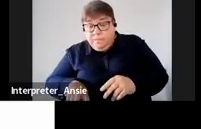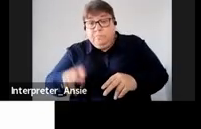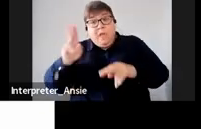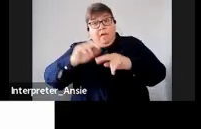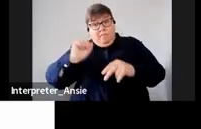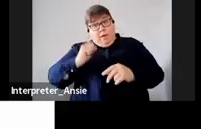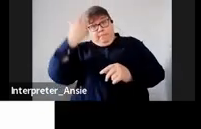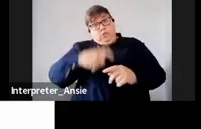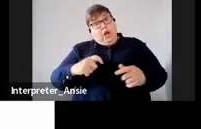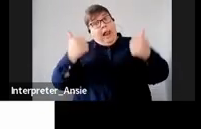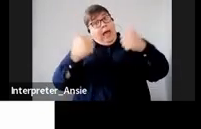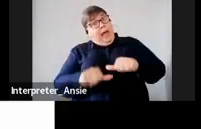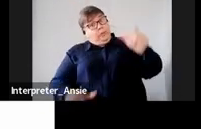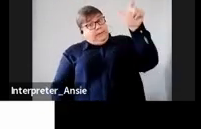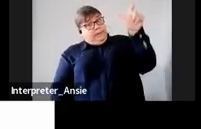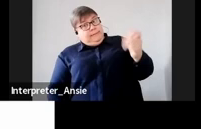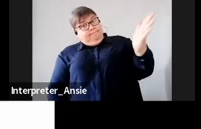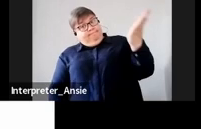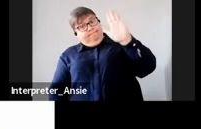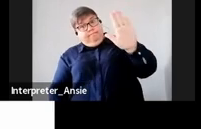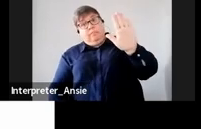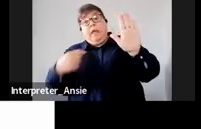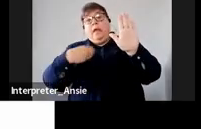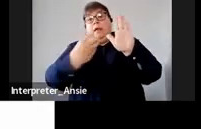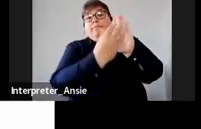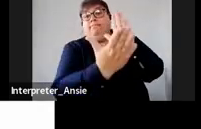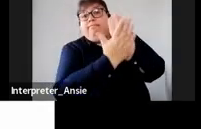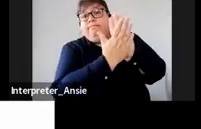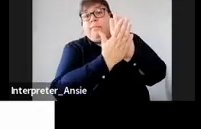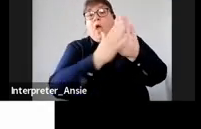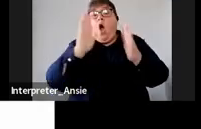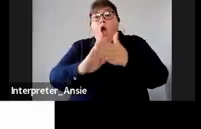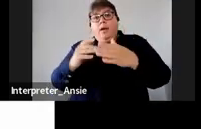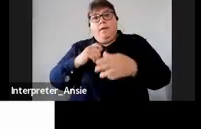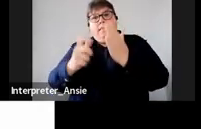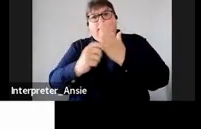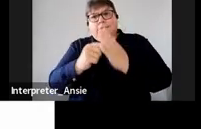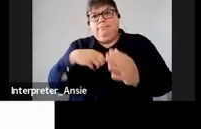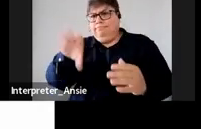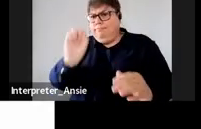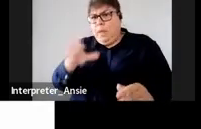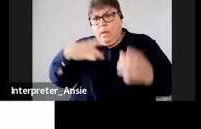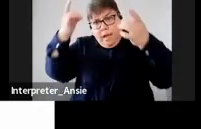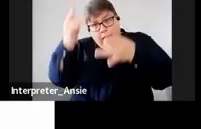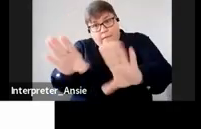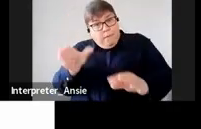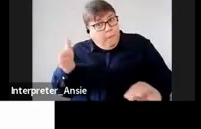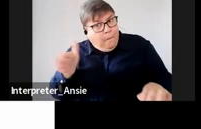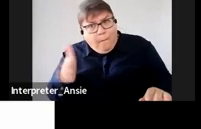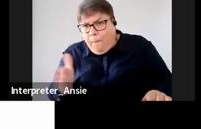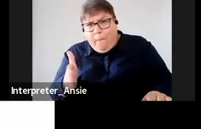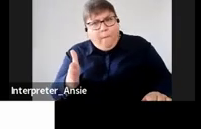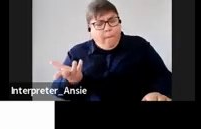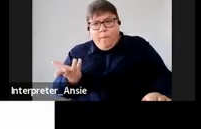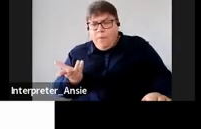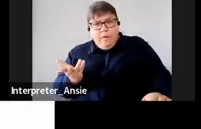account I didn't declare on my tax retain then it will be like I've been under declaring whereas those